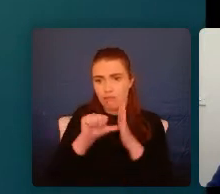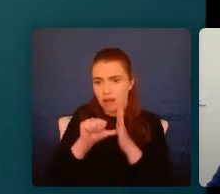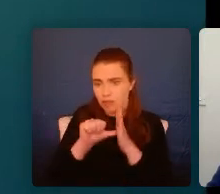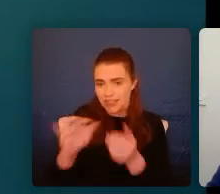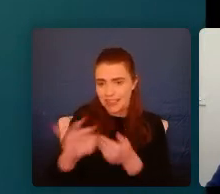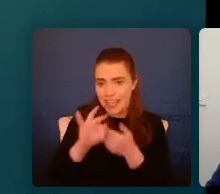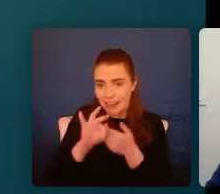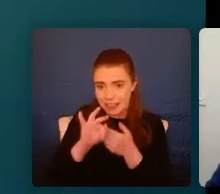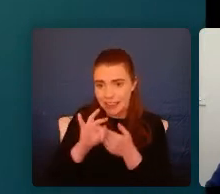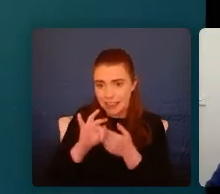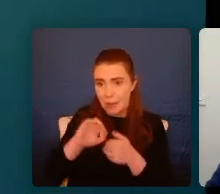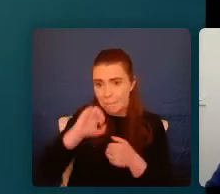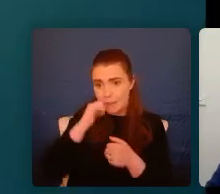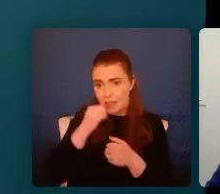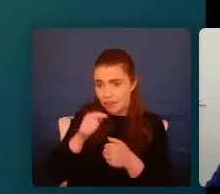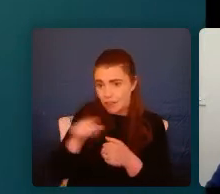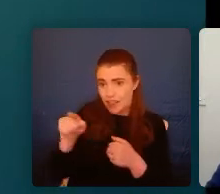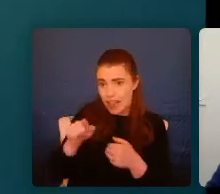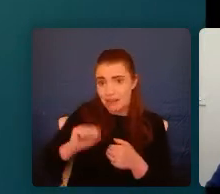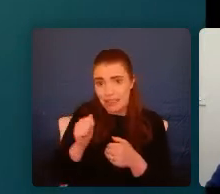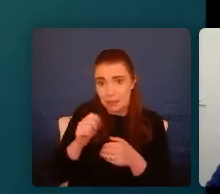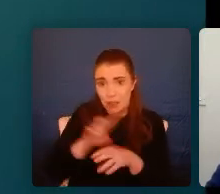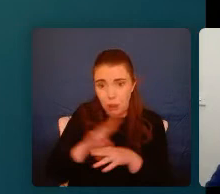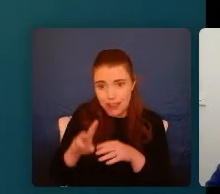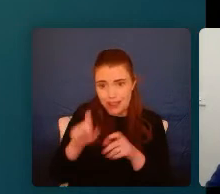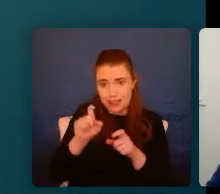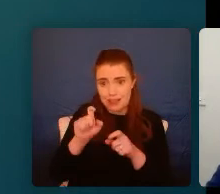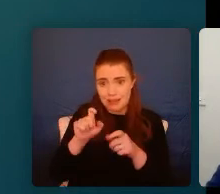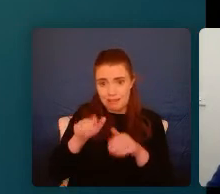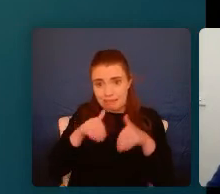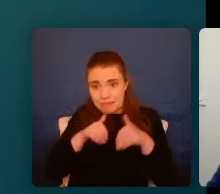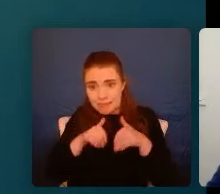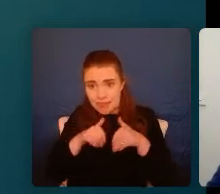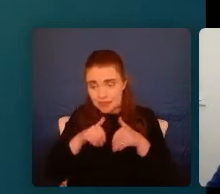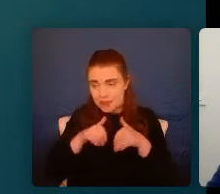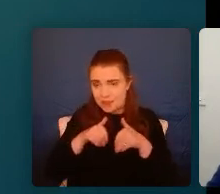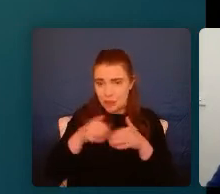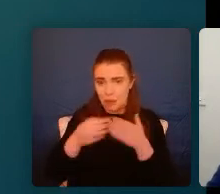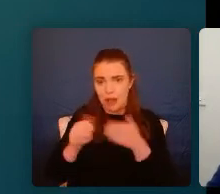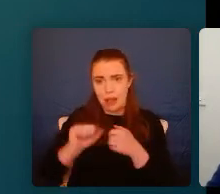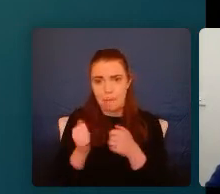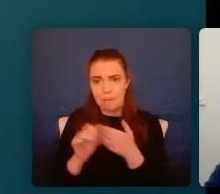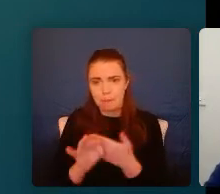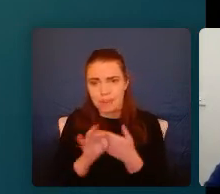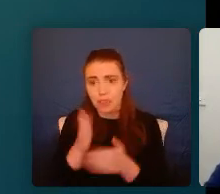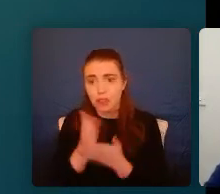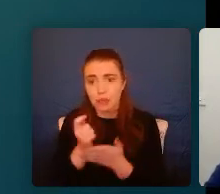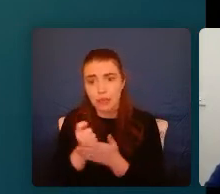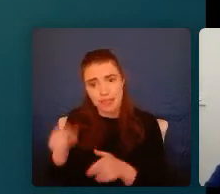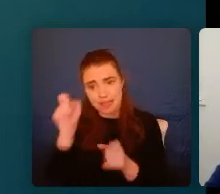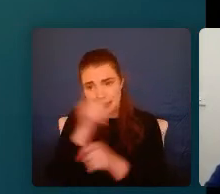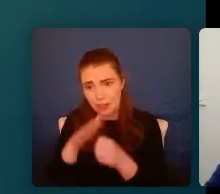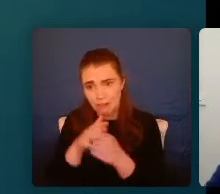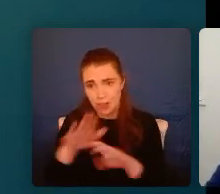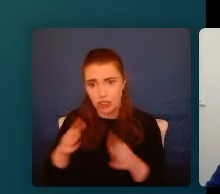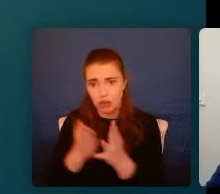kept me safe. So we need to be compassionate, understanding that this may not be as easy for someone who's experienced trauma and ACEs. The other thing that we